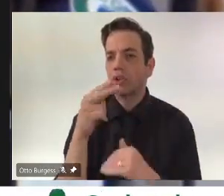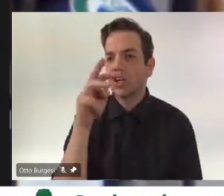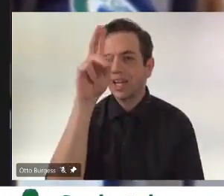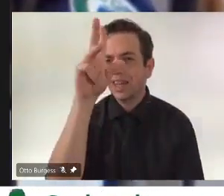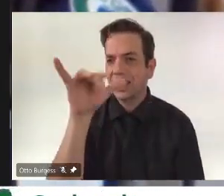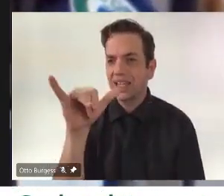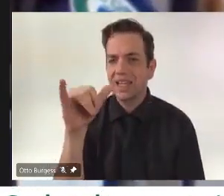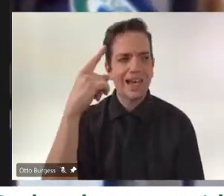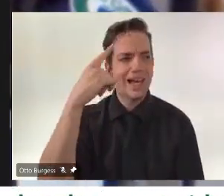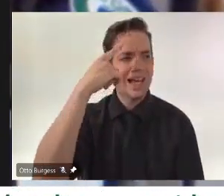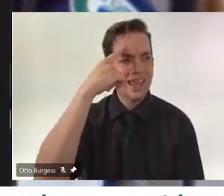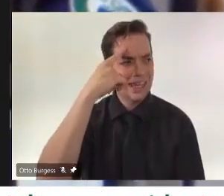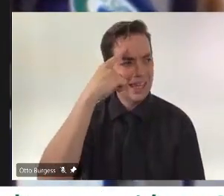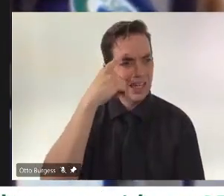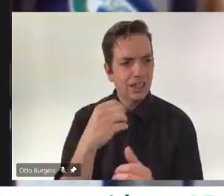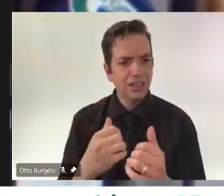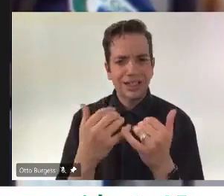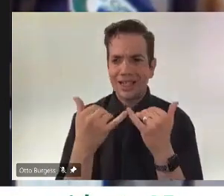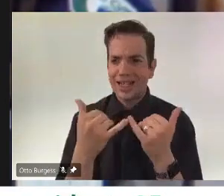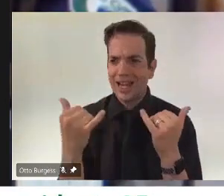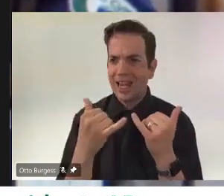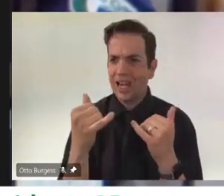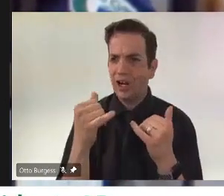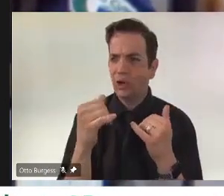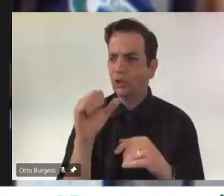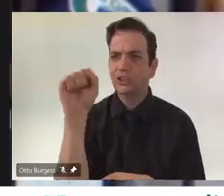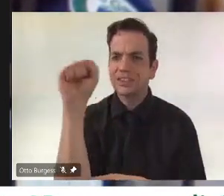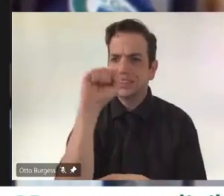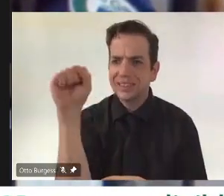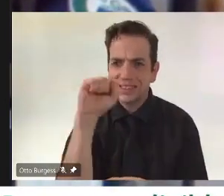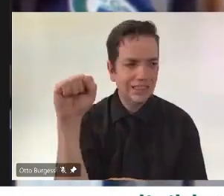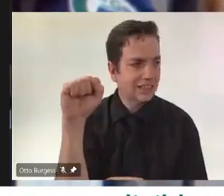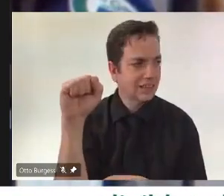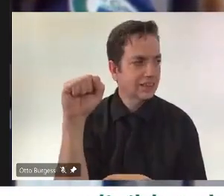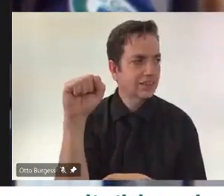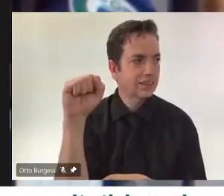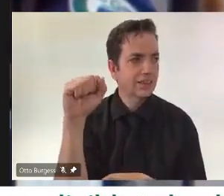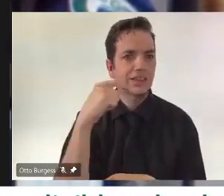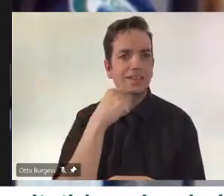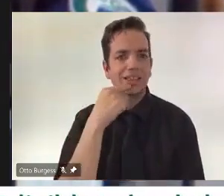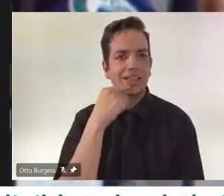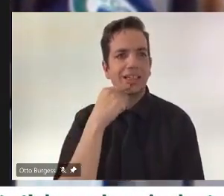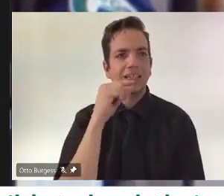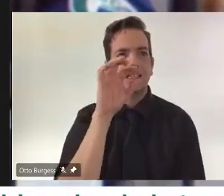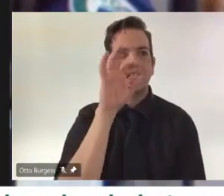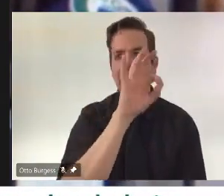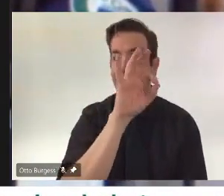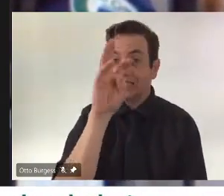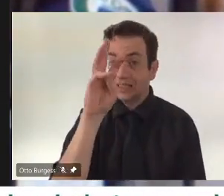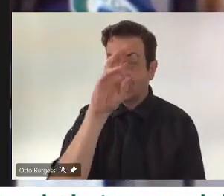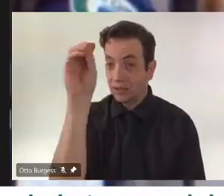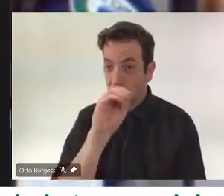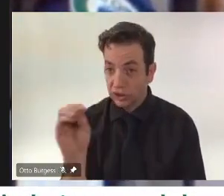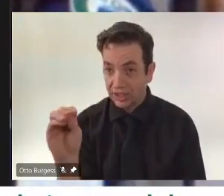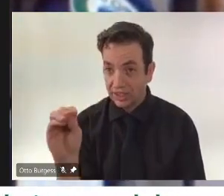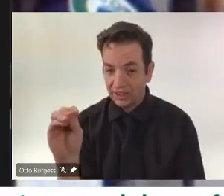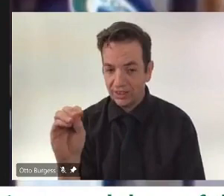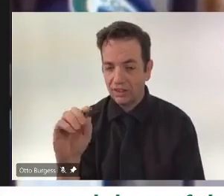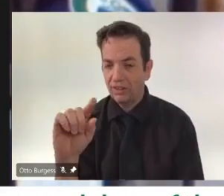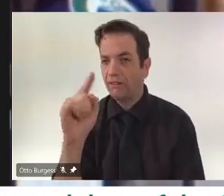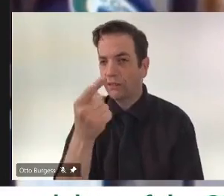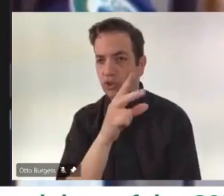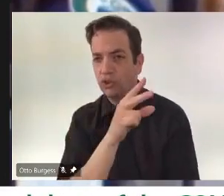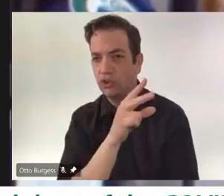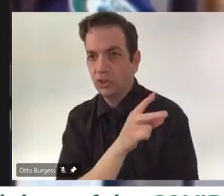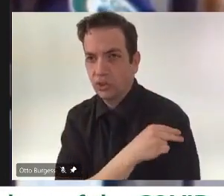home residents have received first doses and about 89 percent have received second doses. So, you know, we've